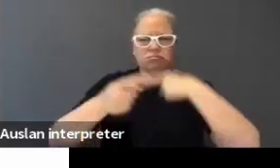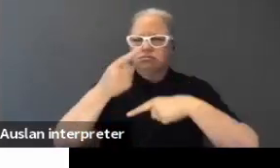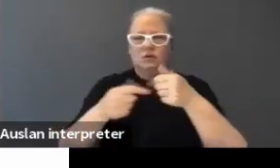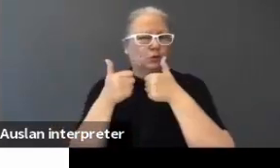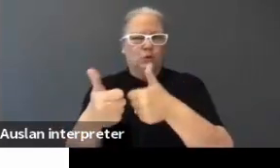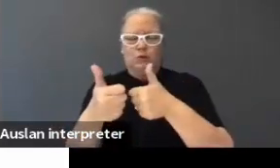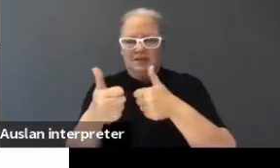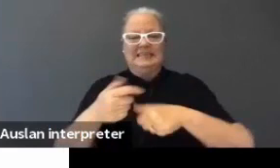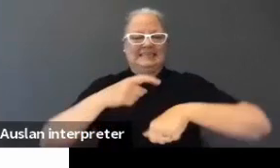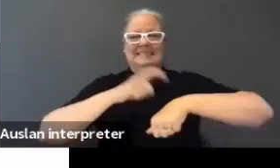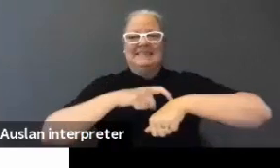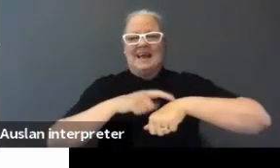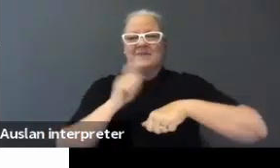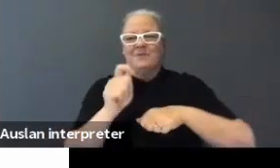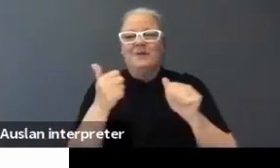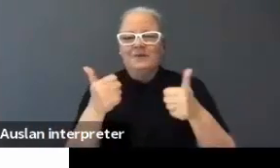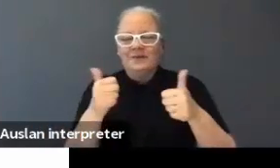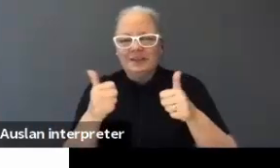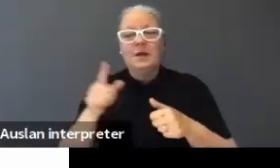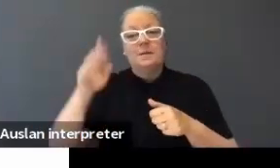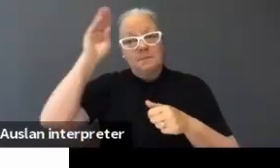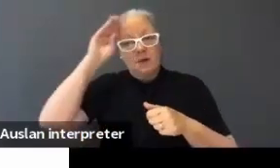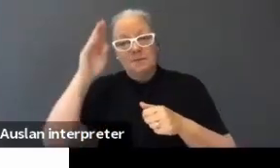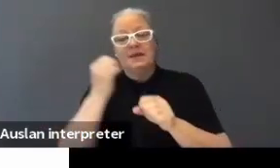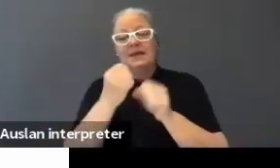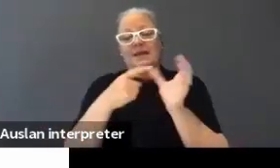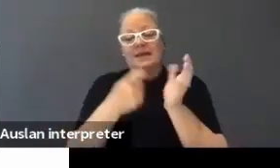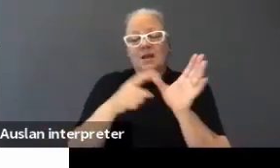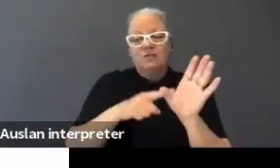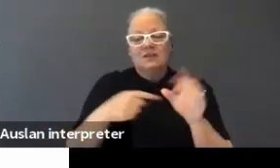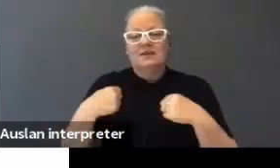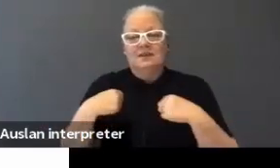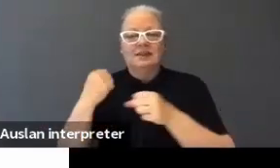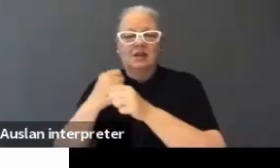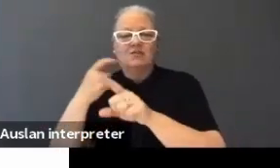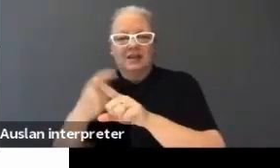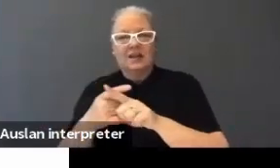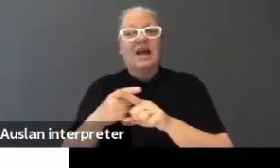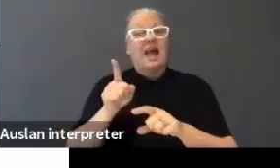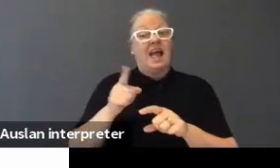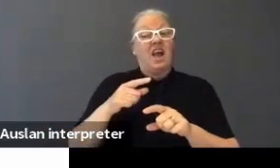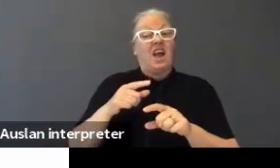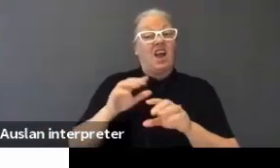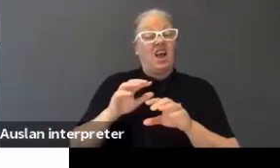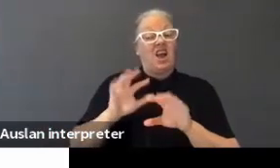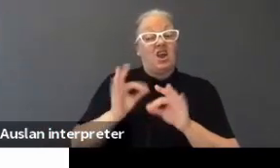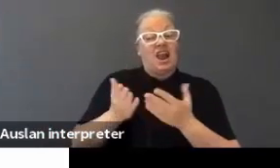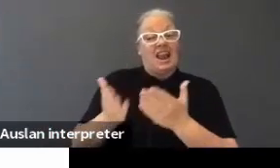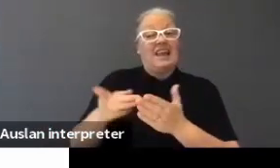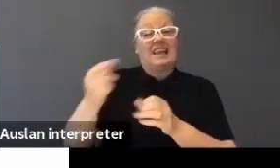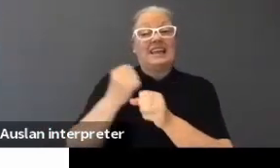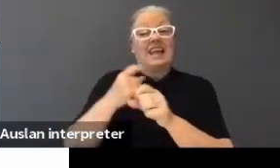pushed for time and, you know, Bobby, Gary and I, even though we haven't let Gary talk very much, that's not very nice of us, but